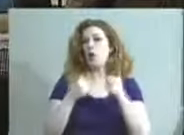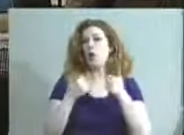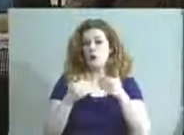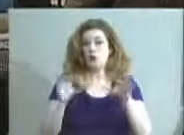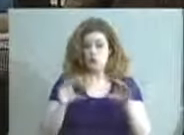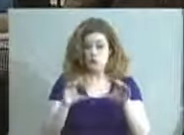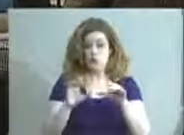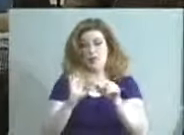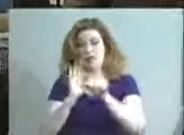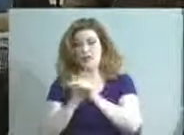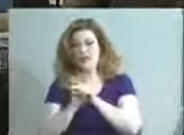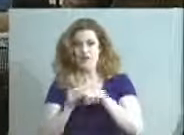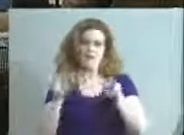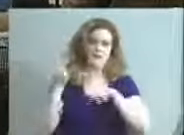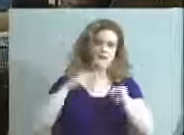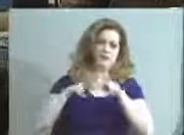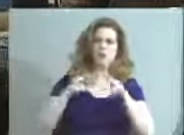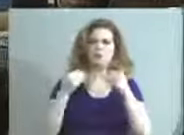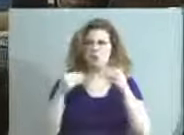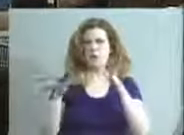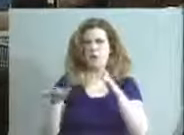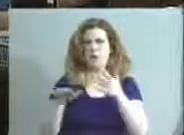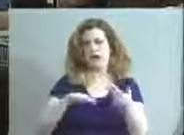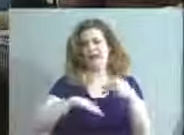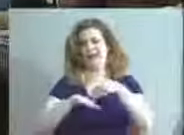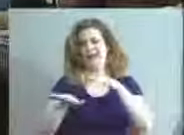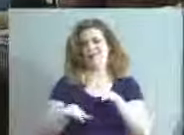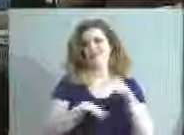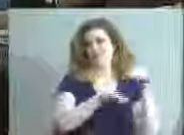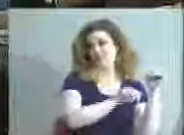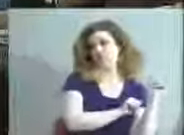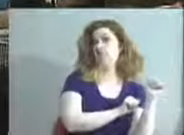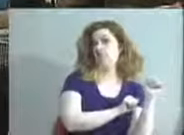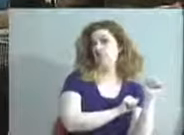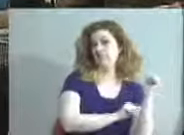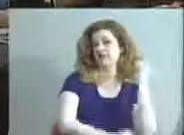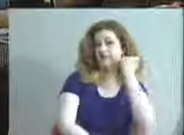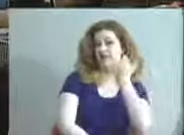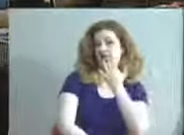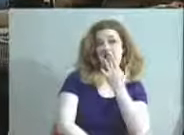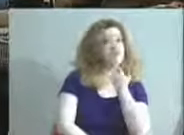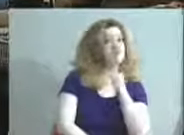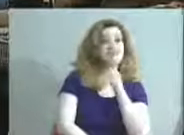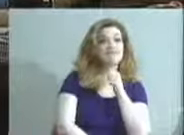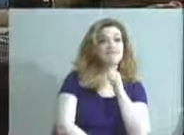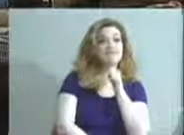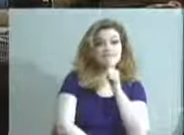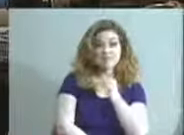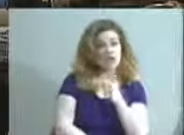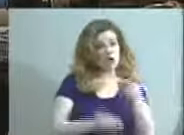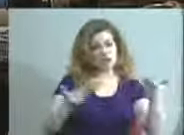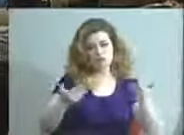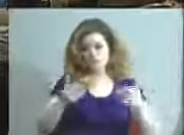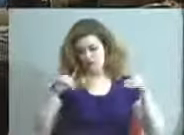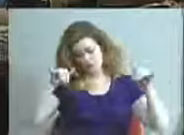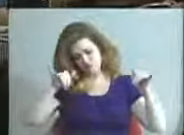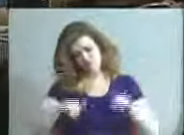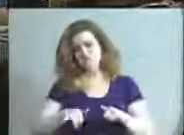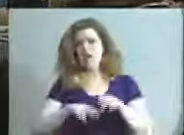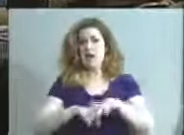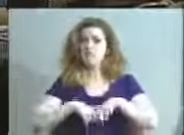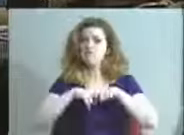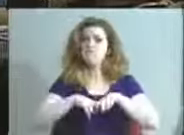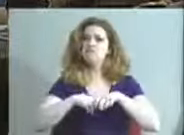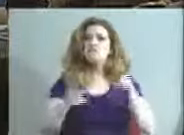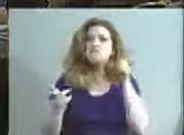supervise to feel free to stand up and depart if they would like to, otherwise you are totally welcome to stay and listen to more